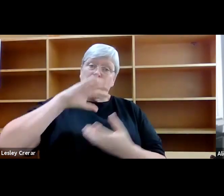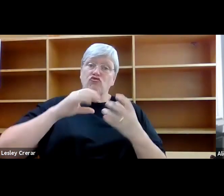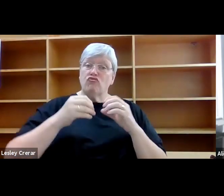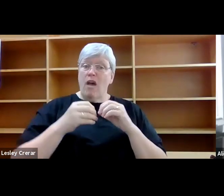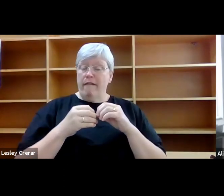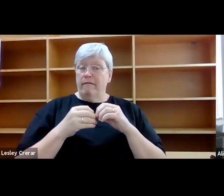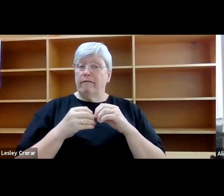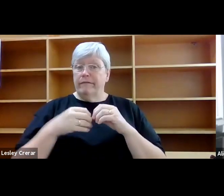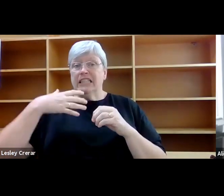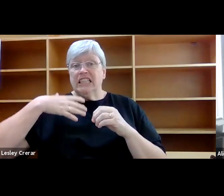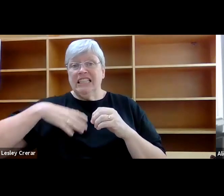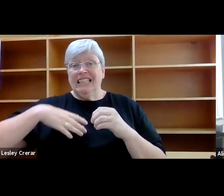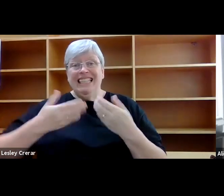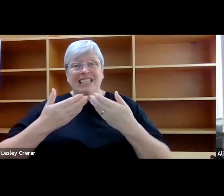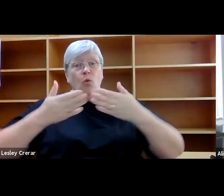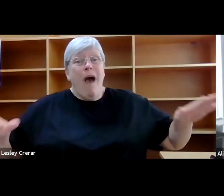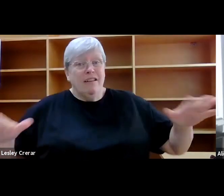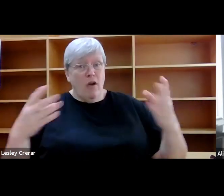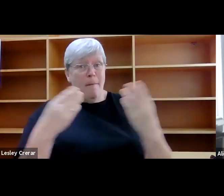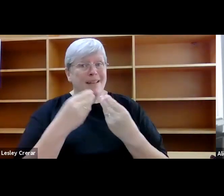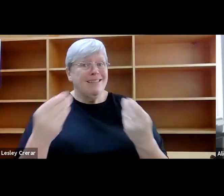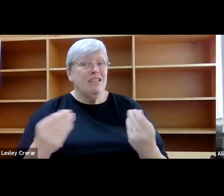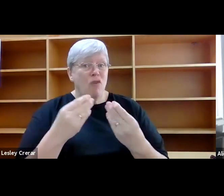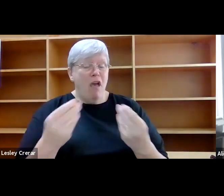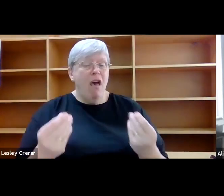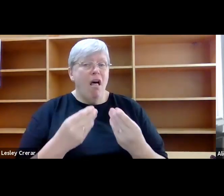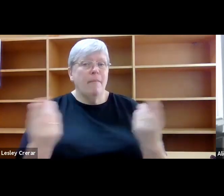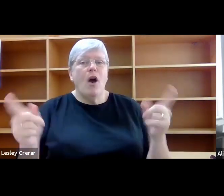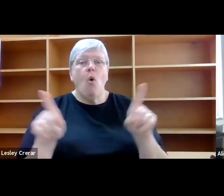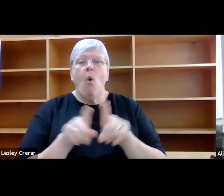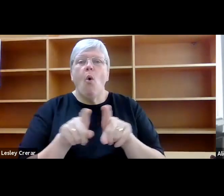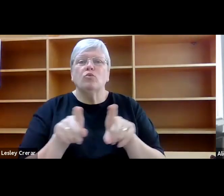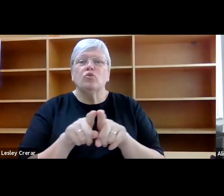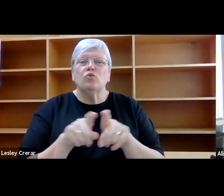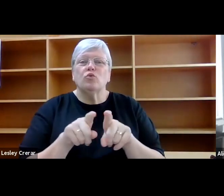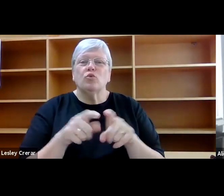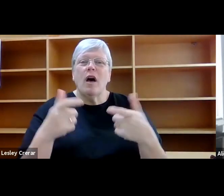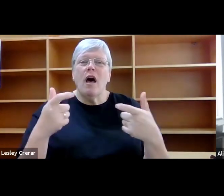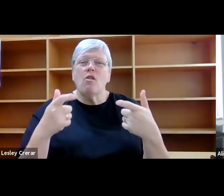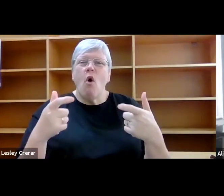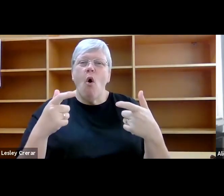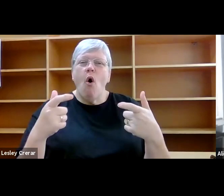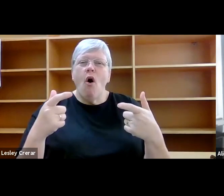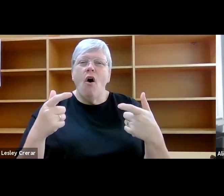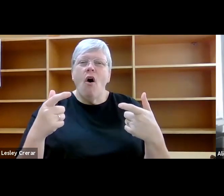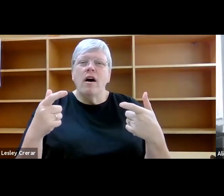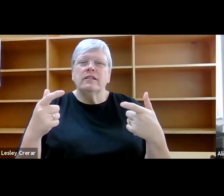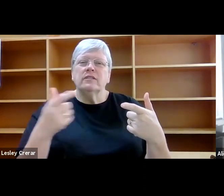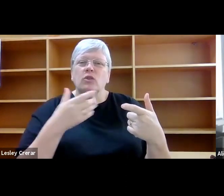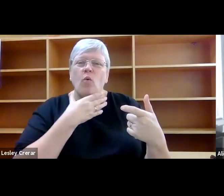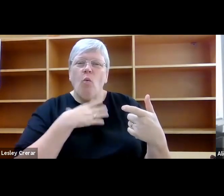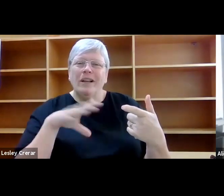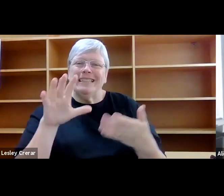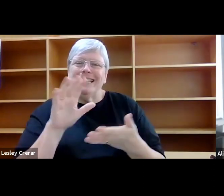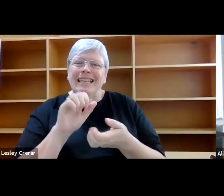needing a wider range of materials. But also, a great deal of it is to do with wishing to hold onto things